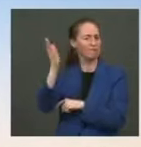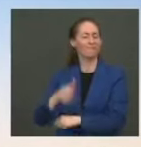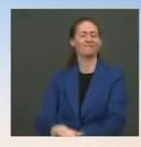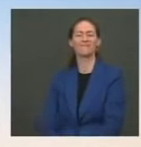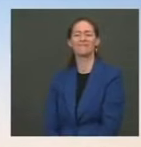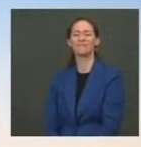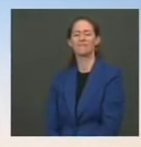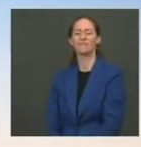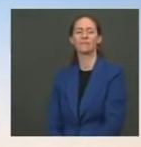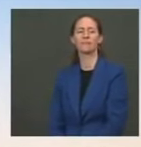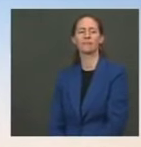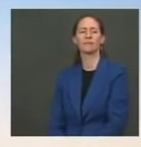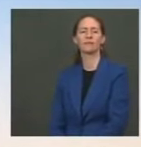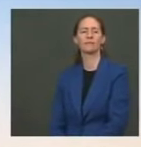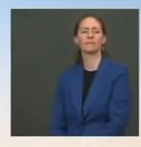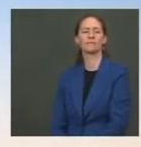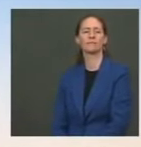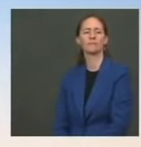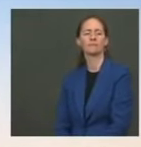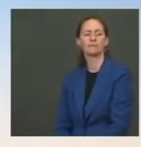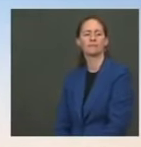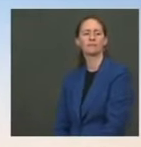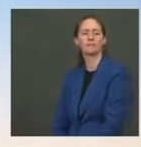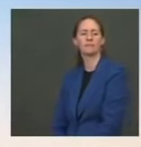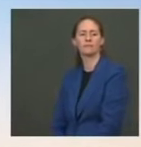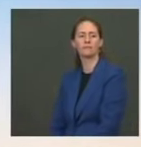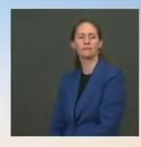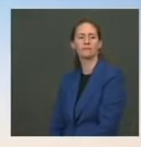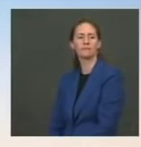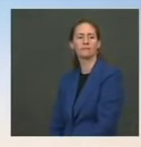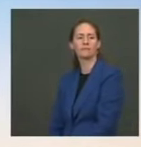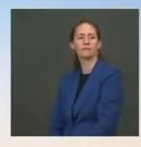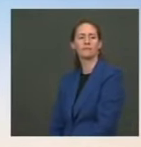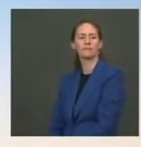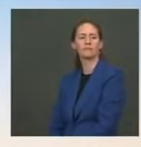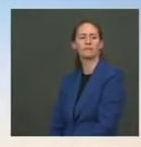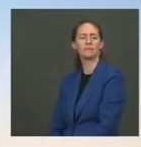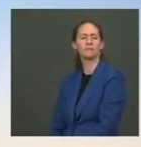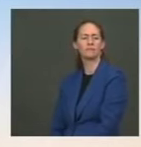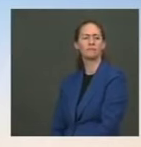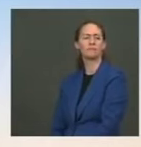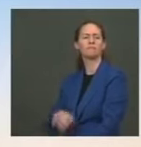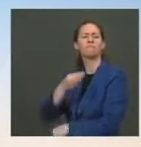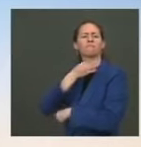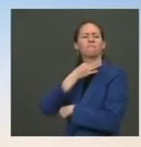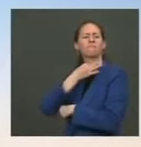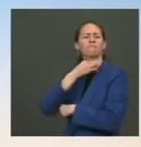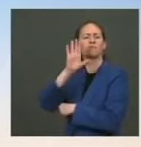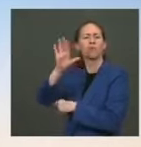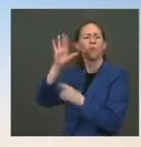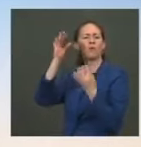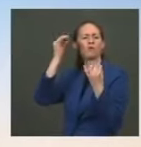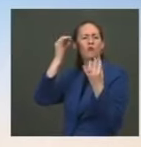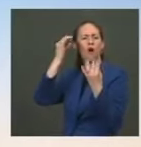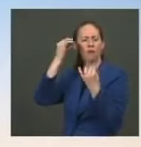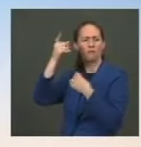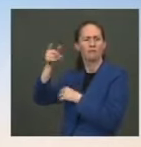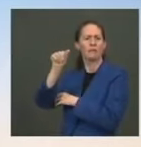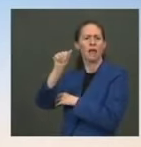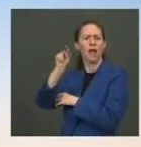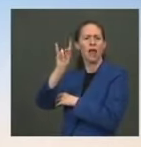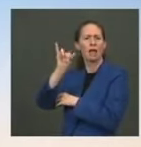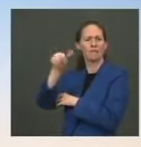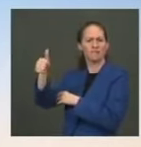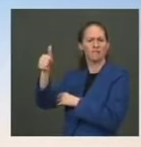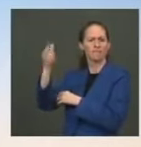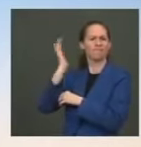to Andy Slavitt, who of course was a COVID advisor here in the White House just a few months ago, saying that it would be better to provide mass